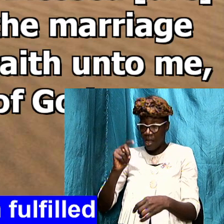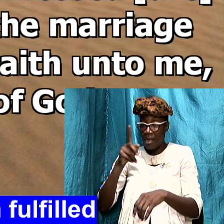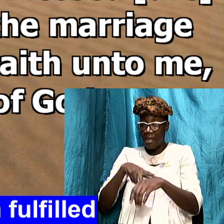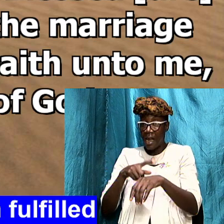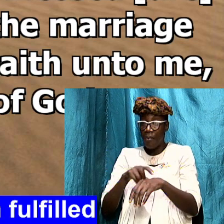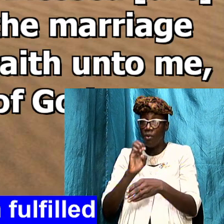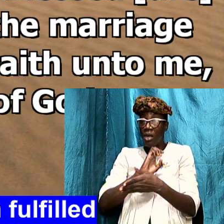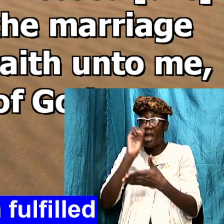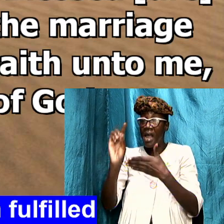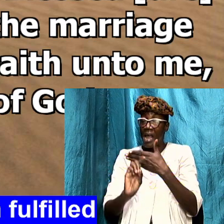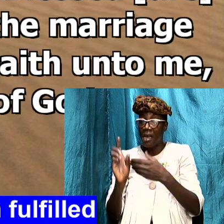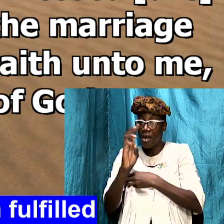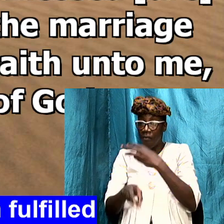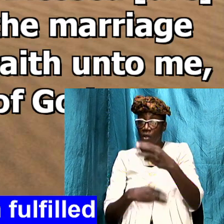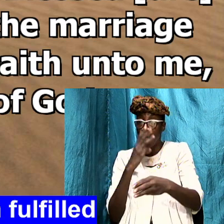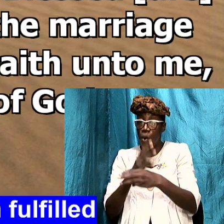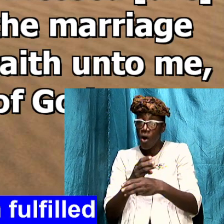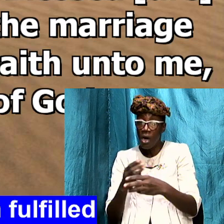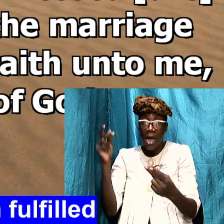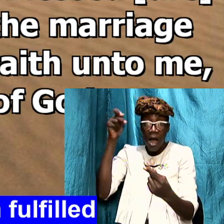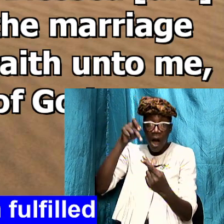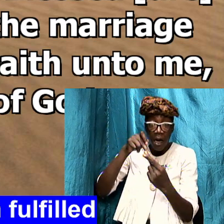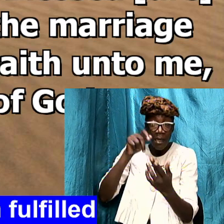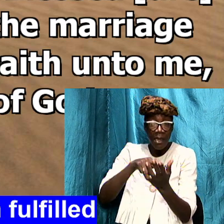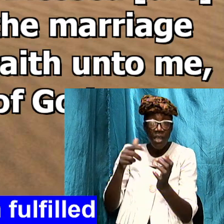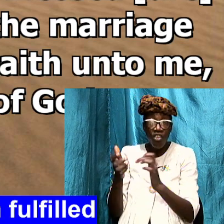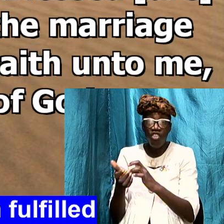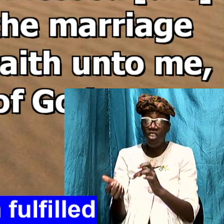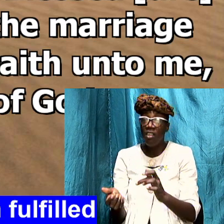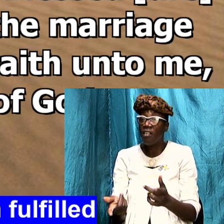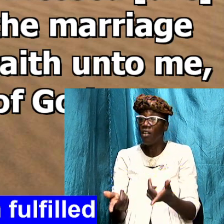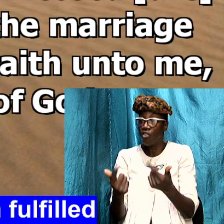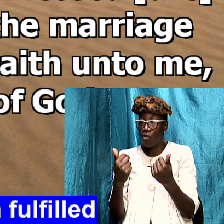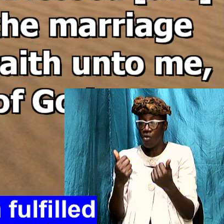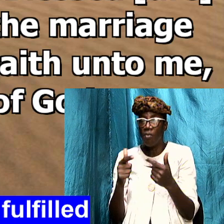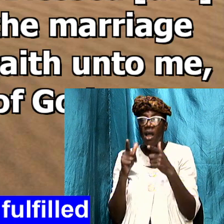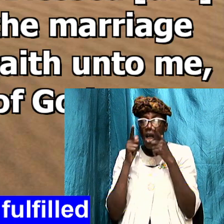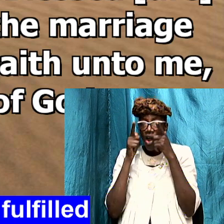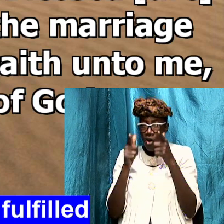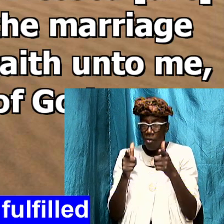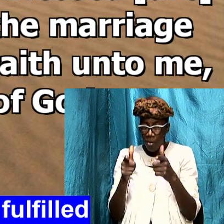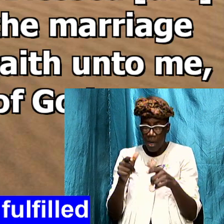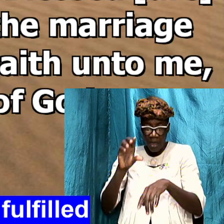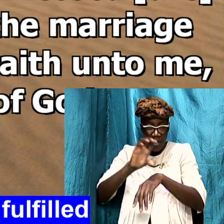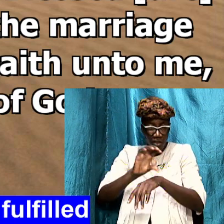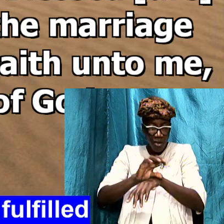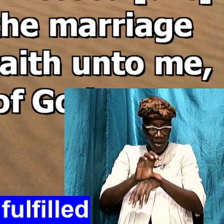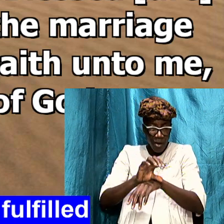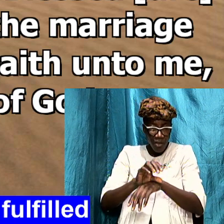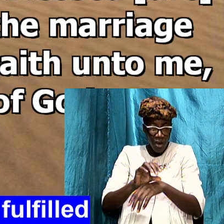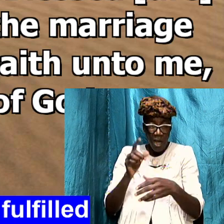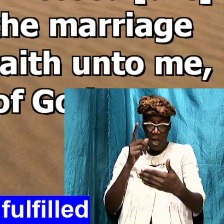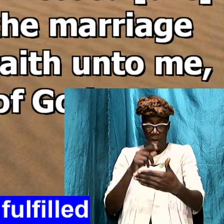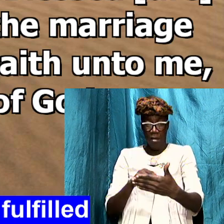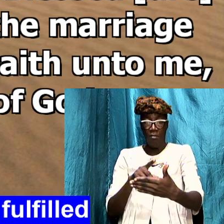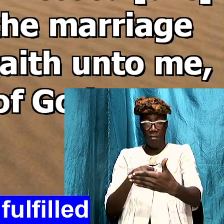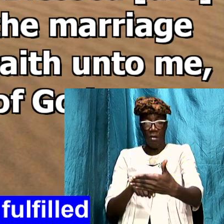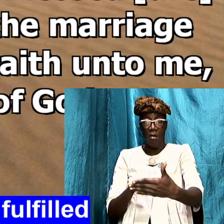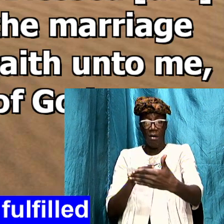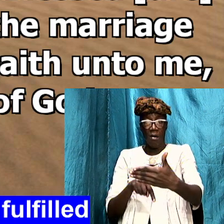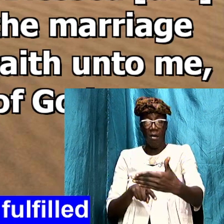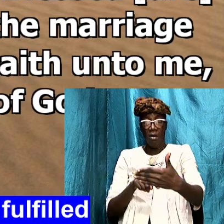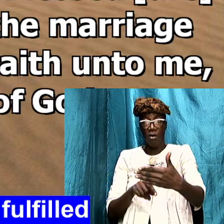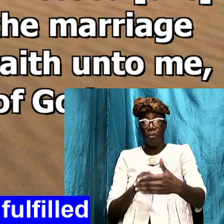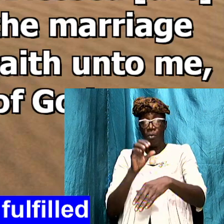Jesus comes right and it looks at the church and it kind of outlines that the church went through different stages